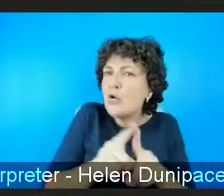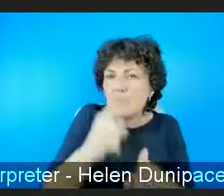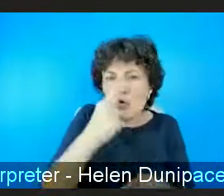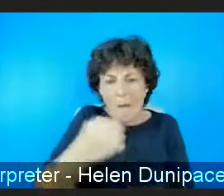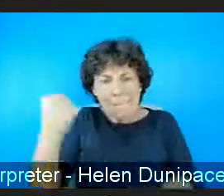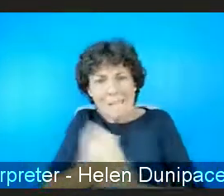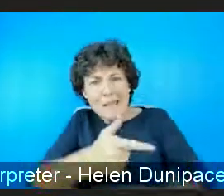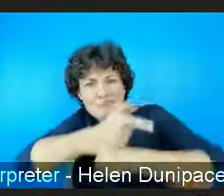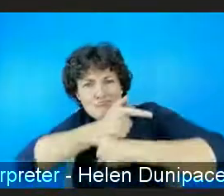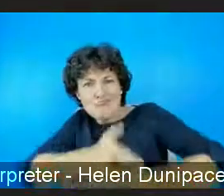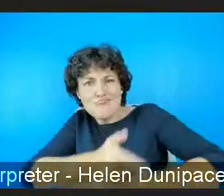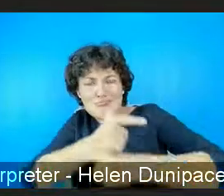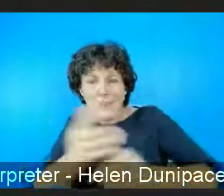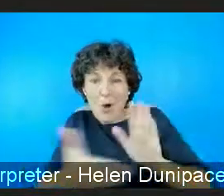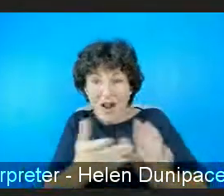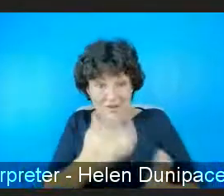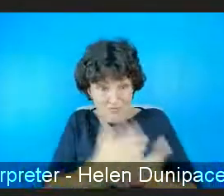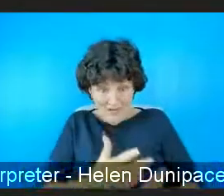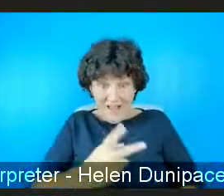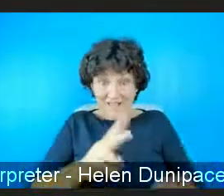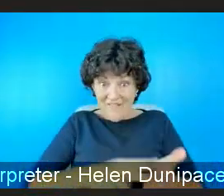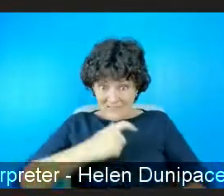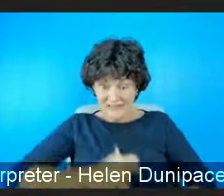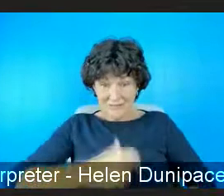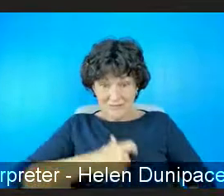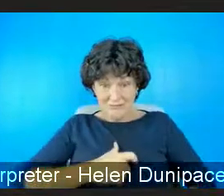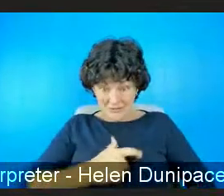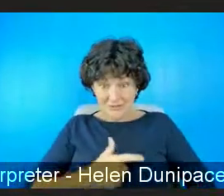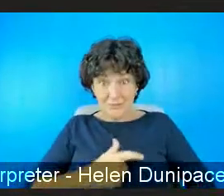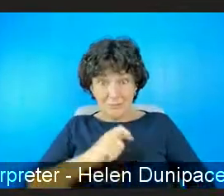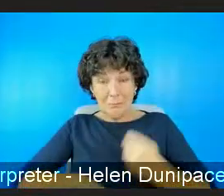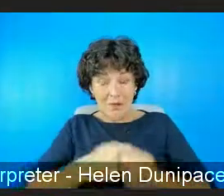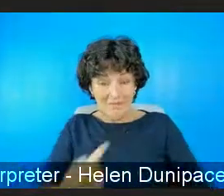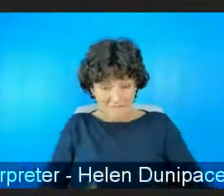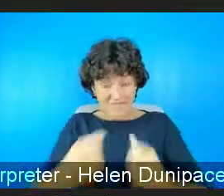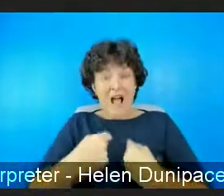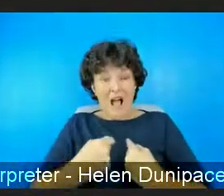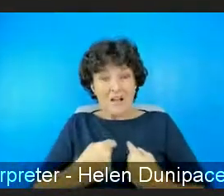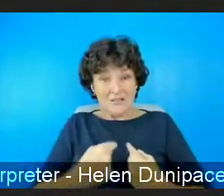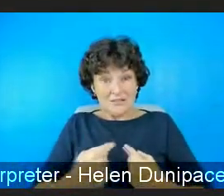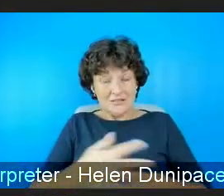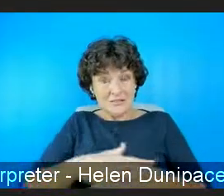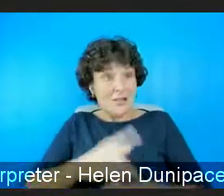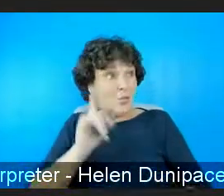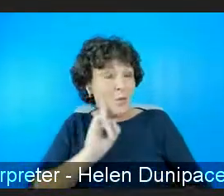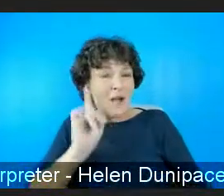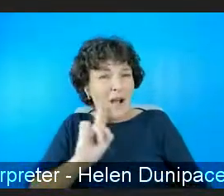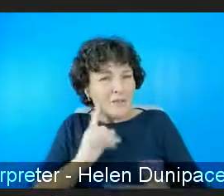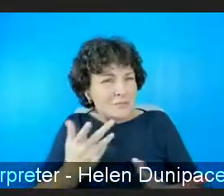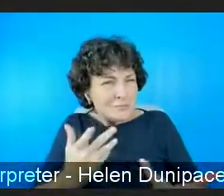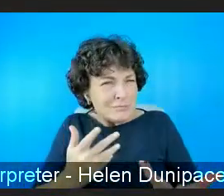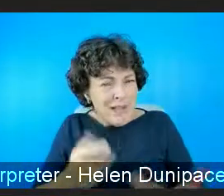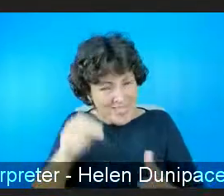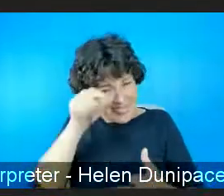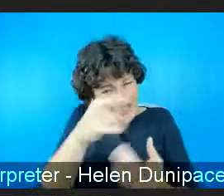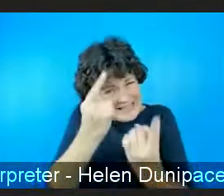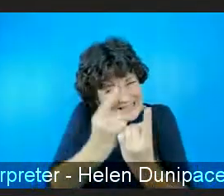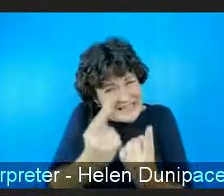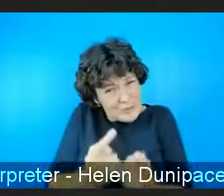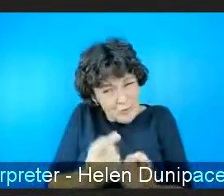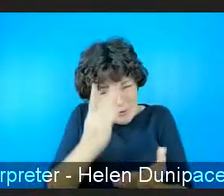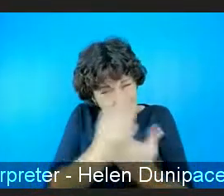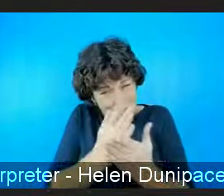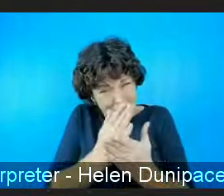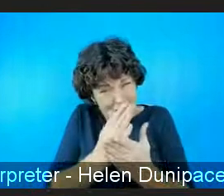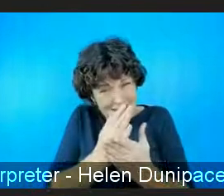making of victims of violence against women and girls um and uh and those are the issues that are that are